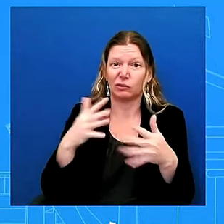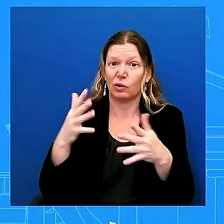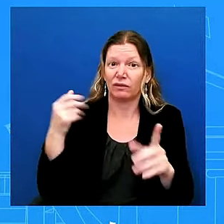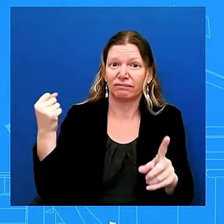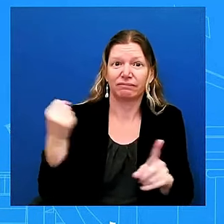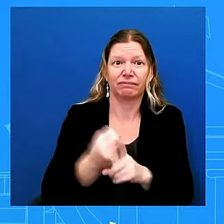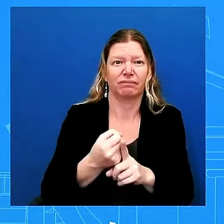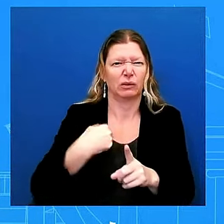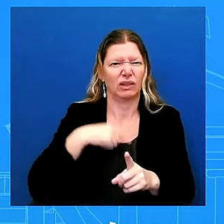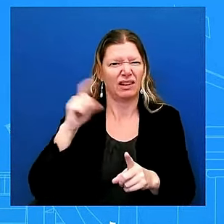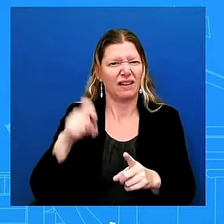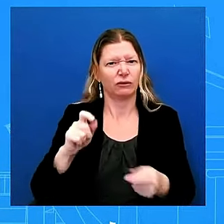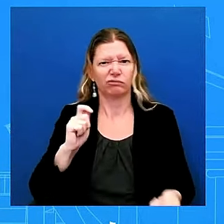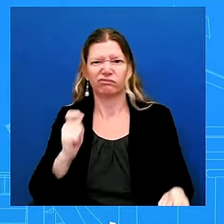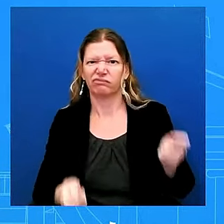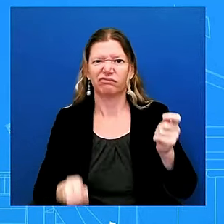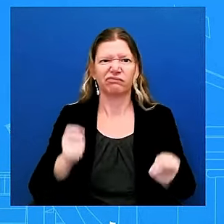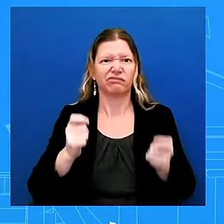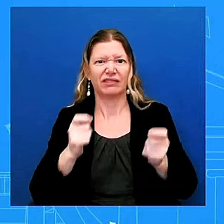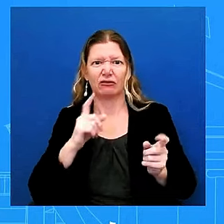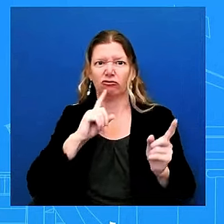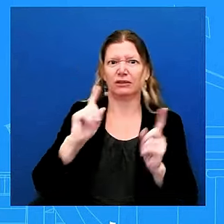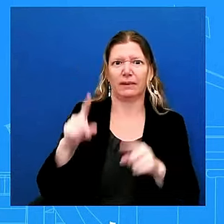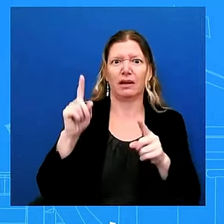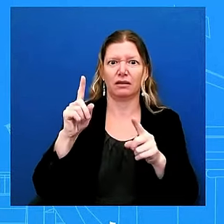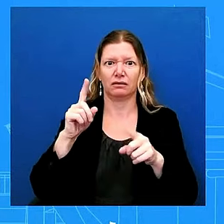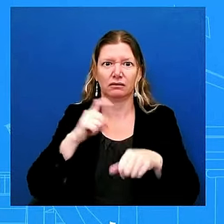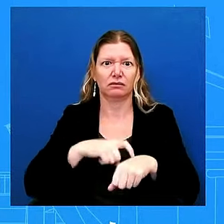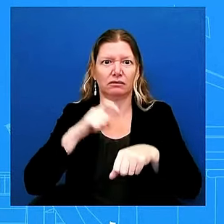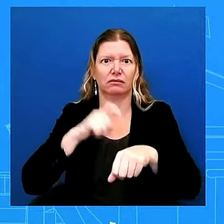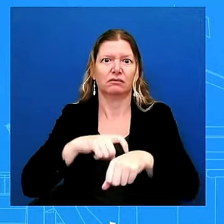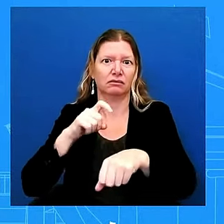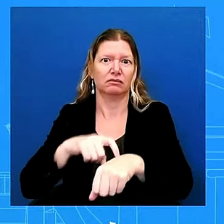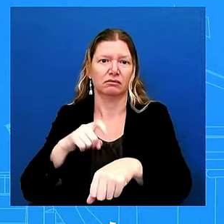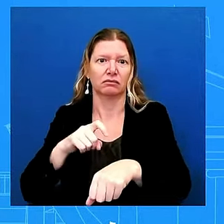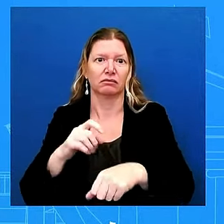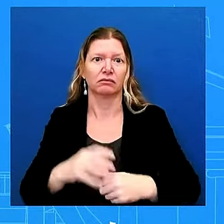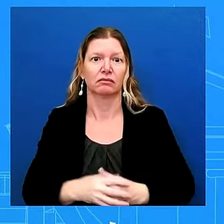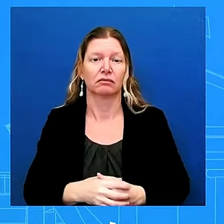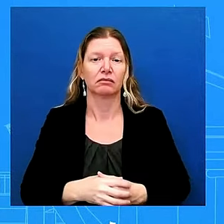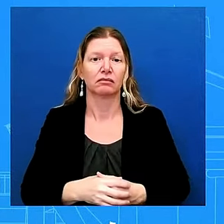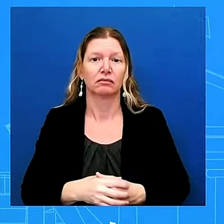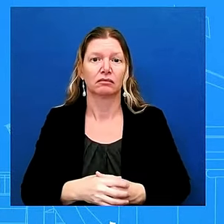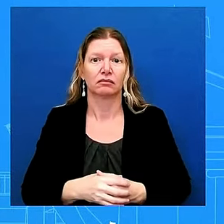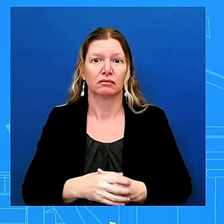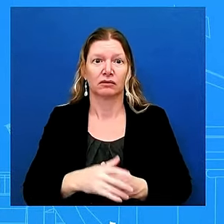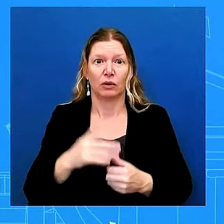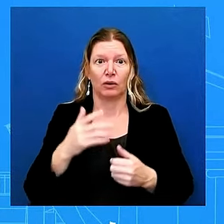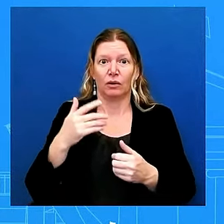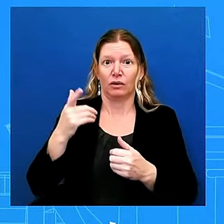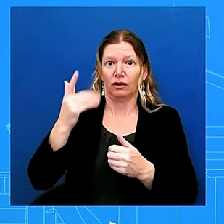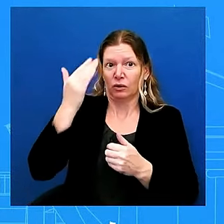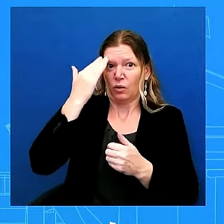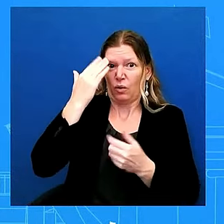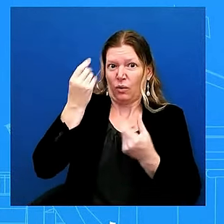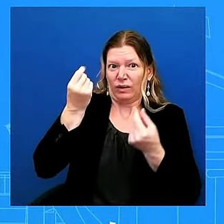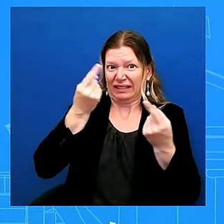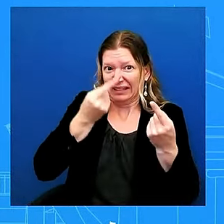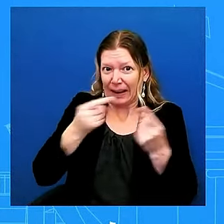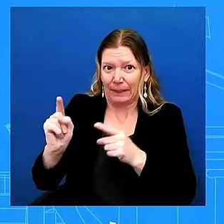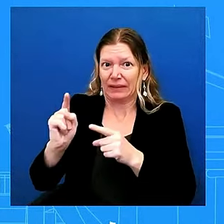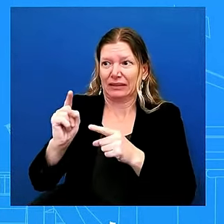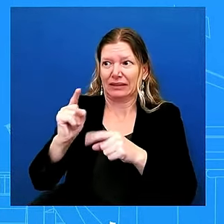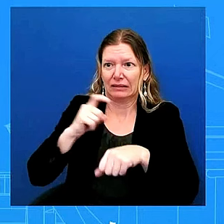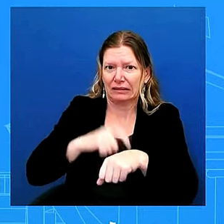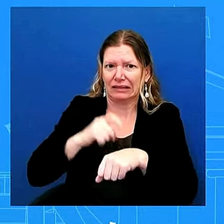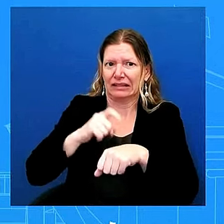real time that it is having and then there are knock-on effects of that storm such as flooding as we evaluated impacts